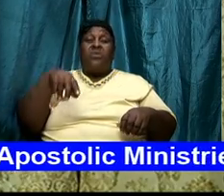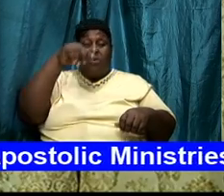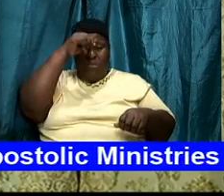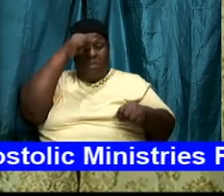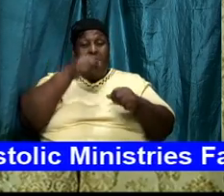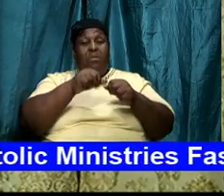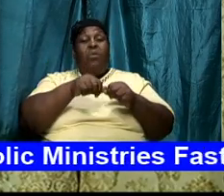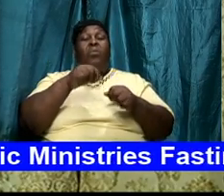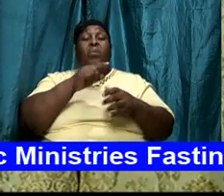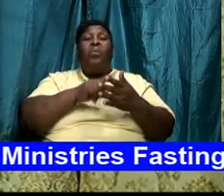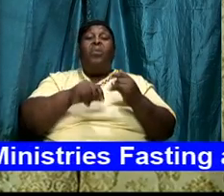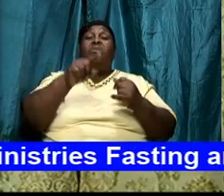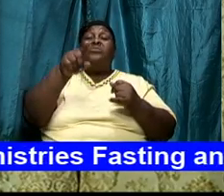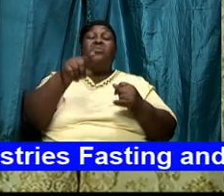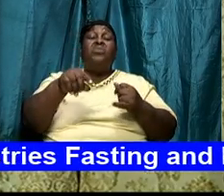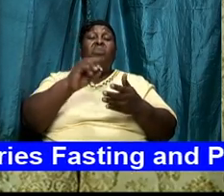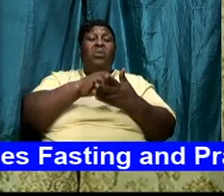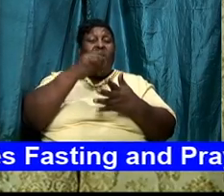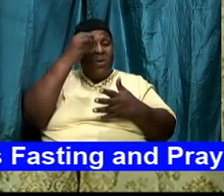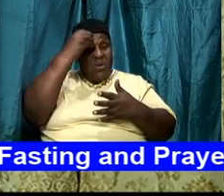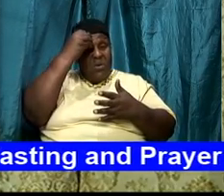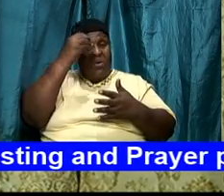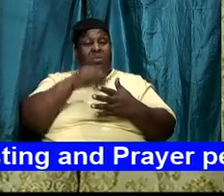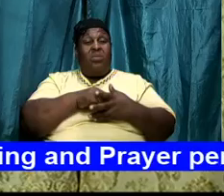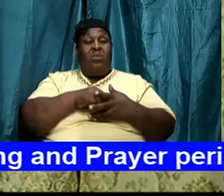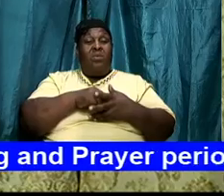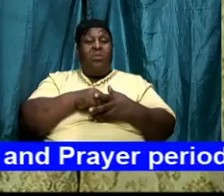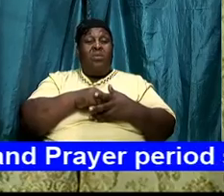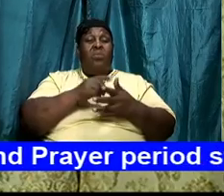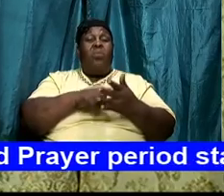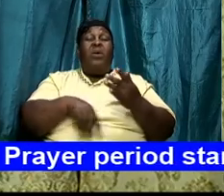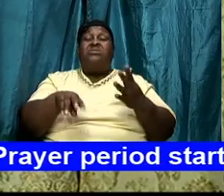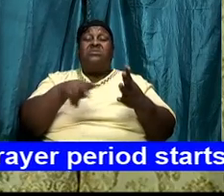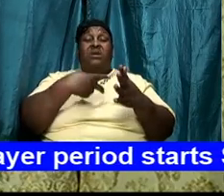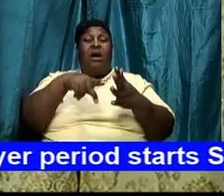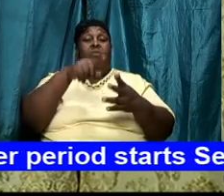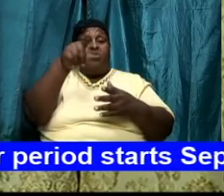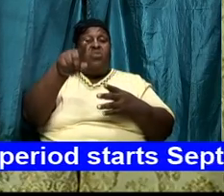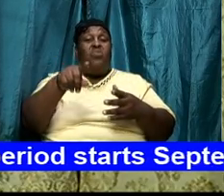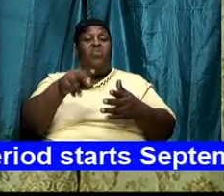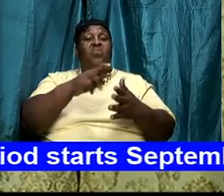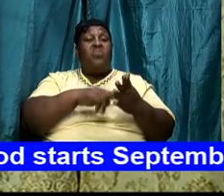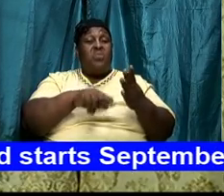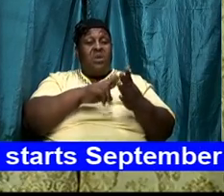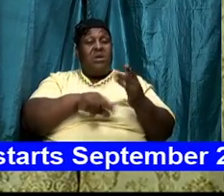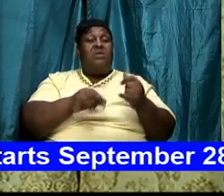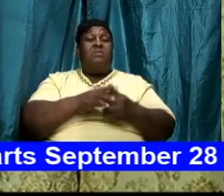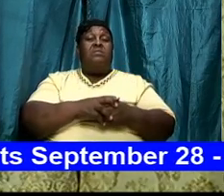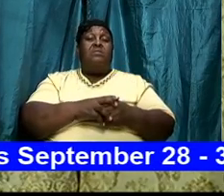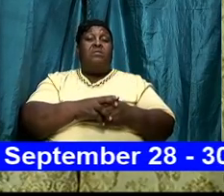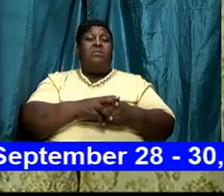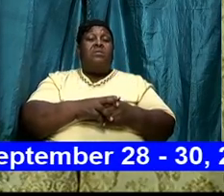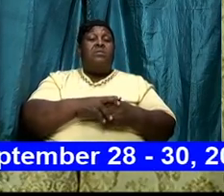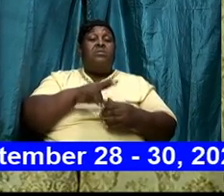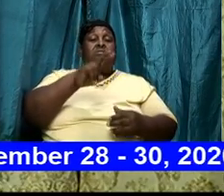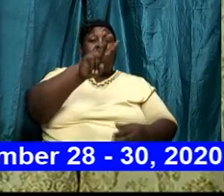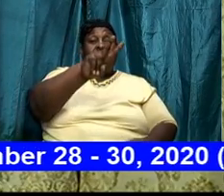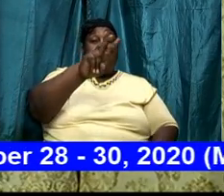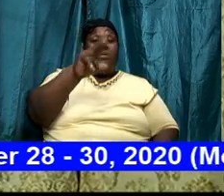Psalm 5 or Psalm 9 what it meant to you I can call upon anyone of you 25 or below